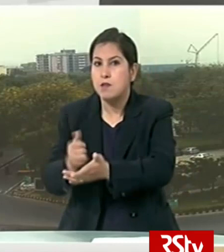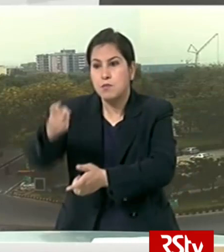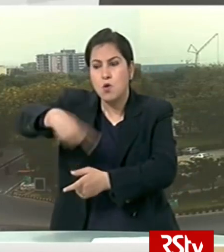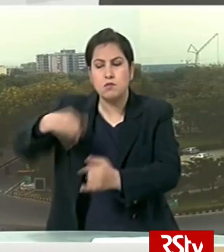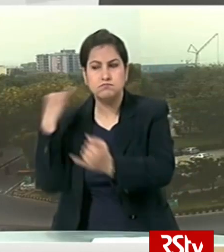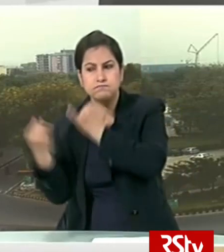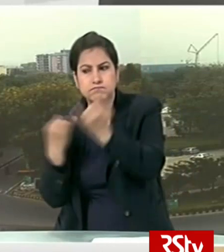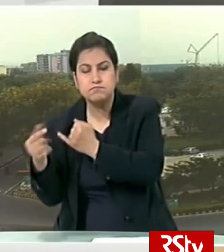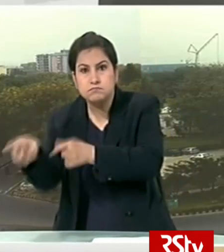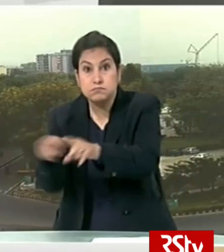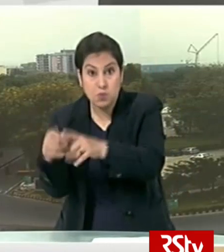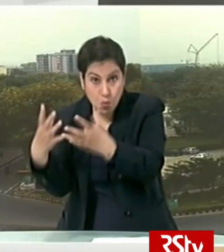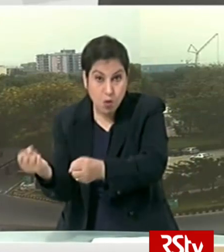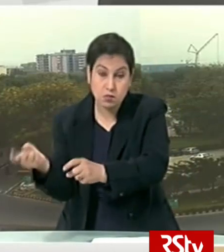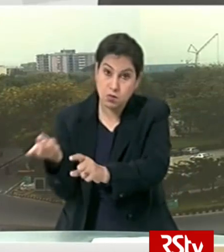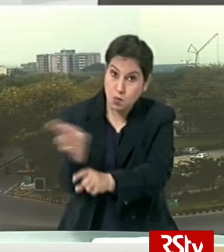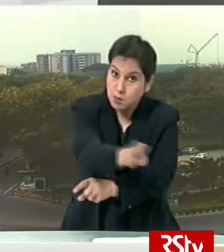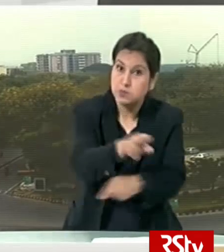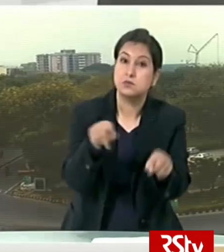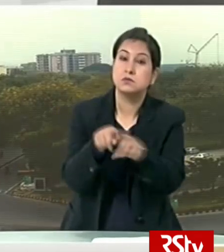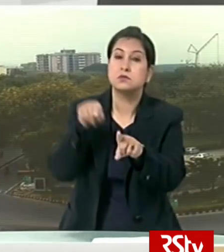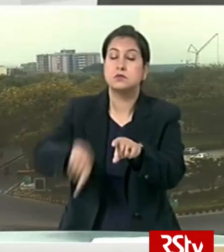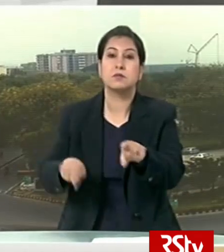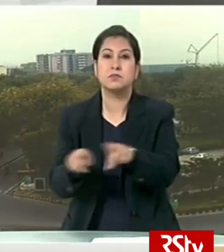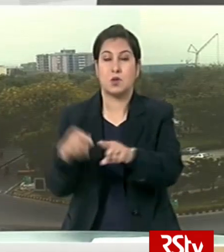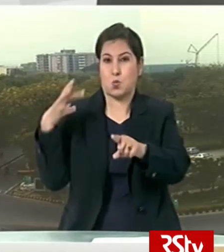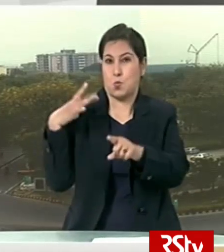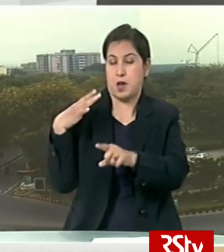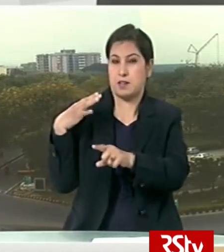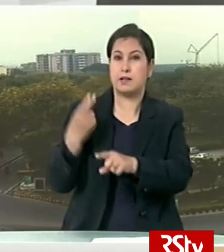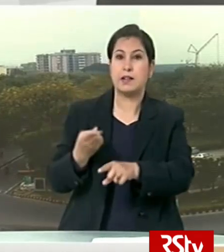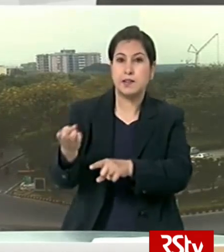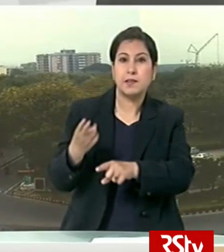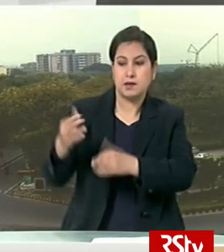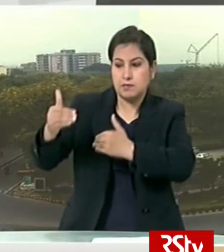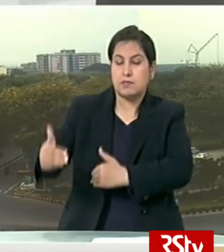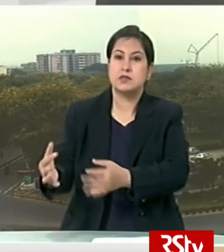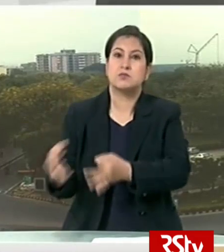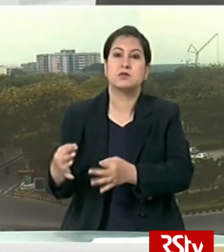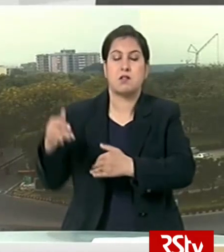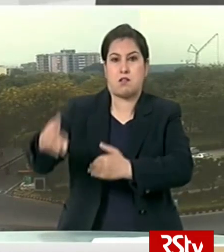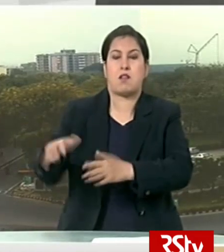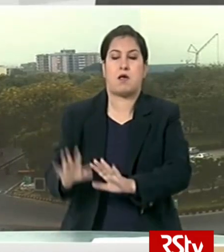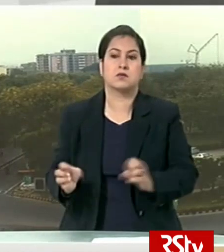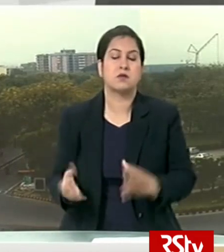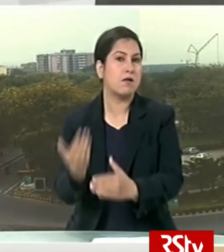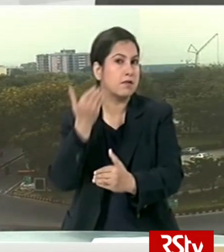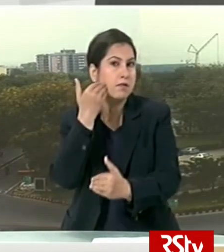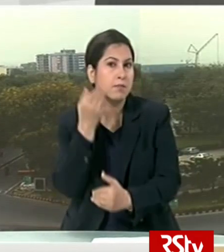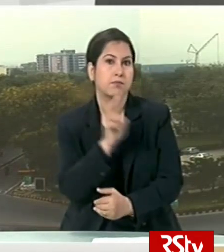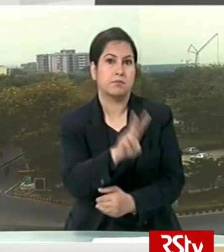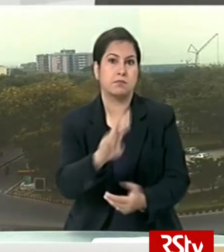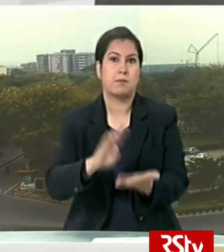tracing if required railways to issue limited number of waitlisted tickets on special trains commencing journey from